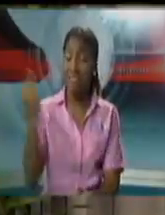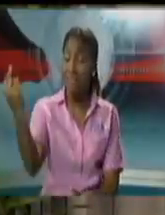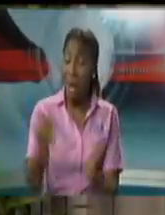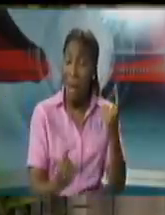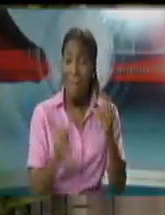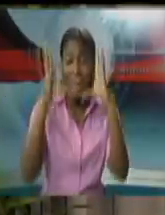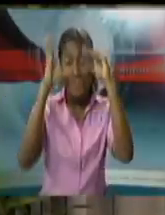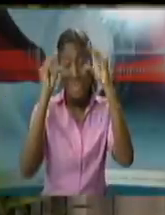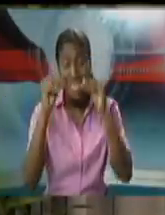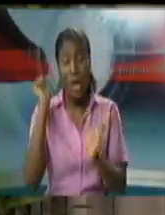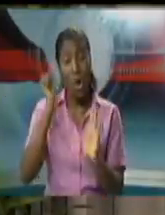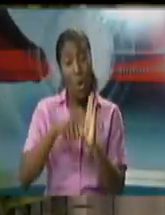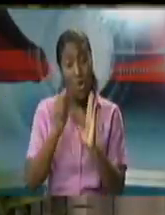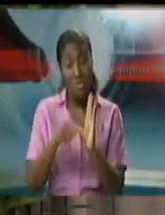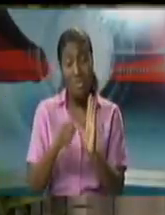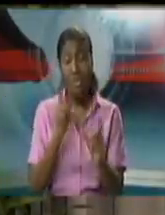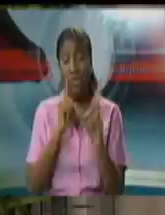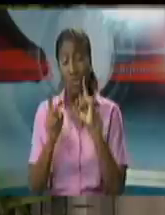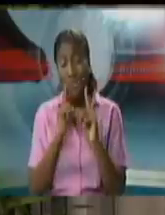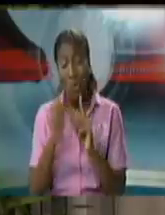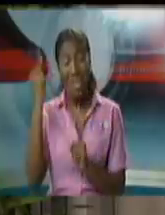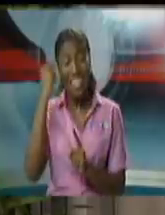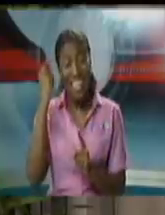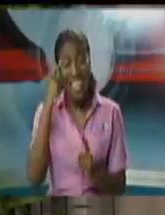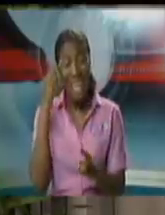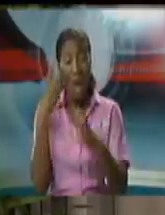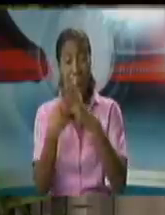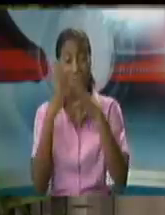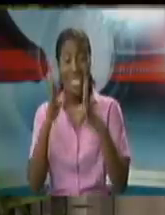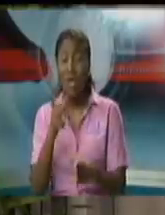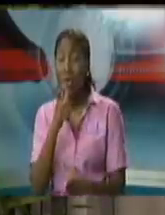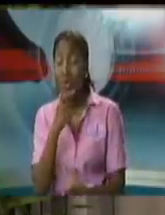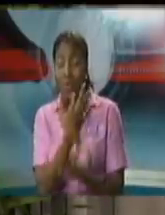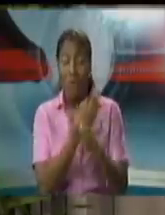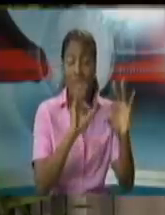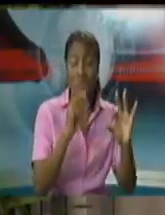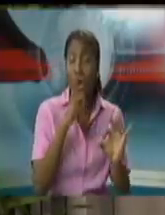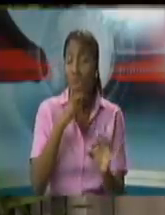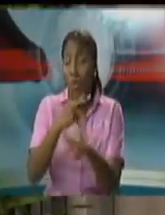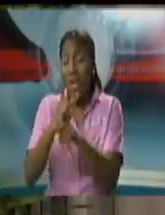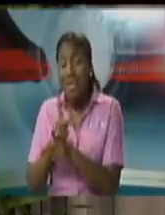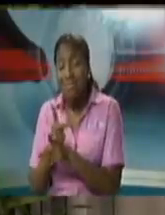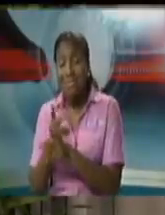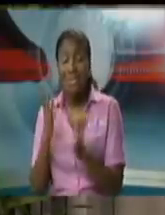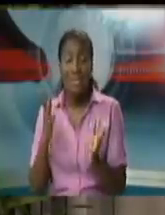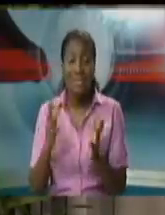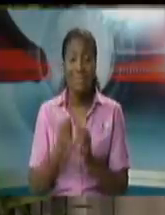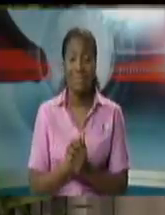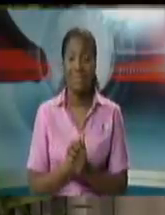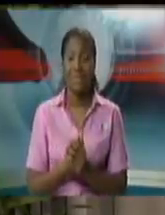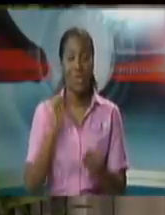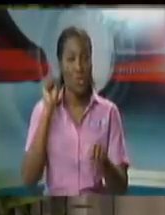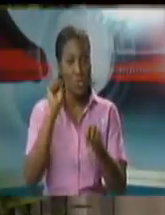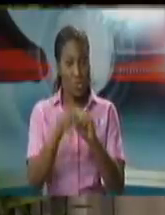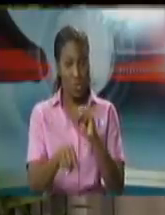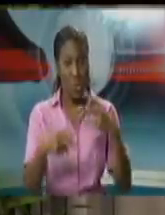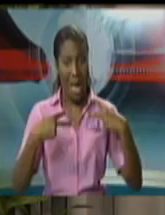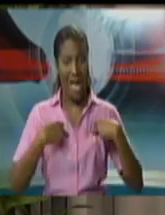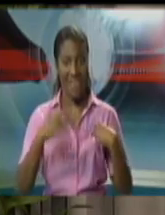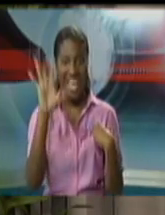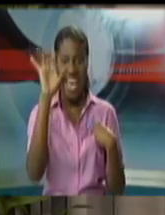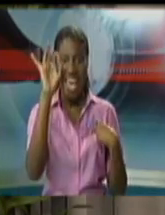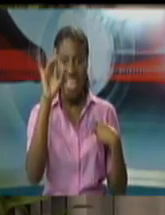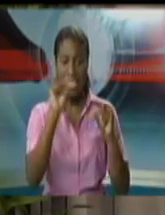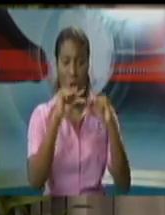named parties. That allowed us to ask the court to consider eight simple categories of persons